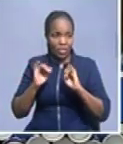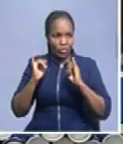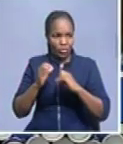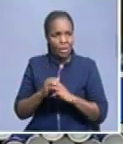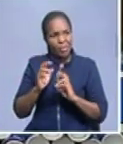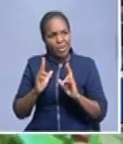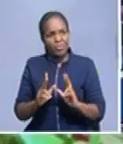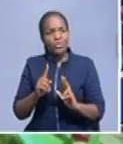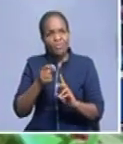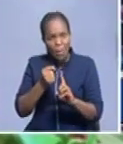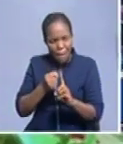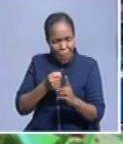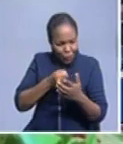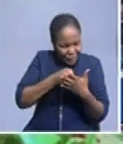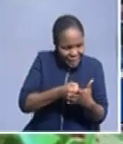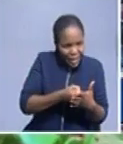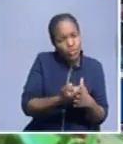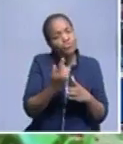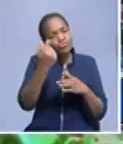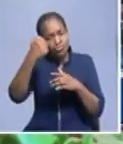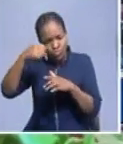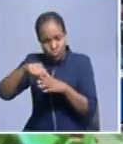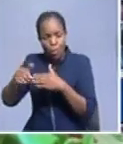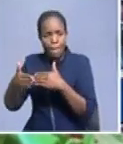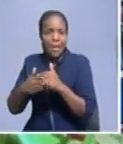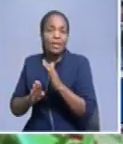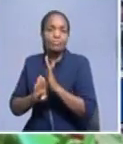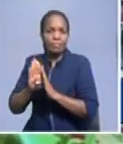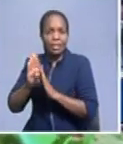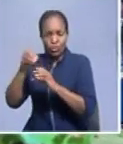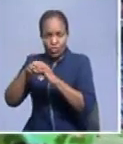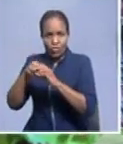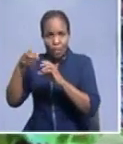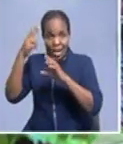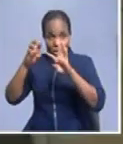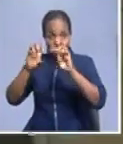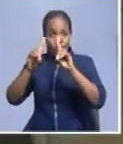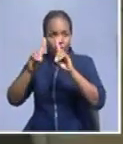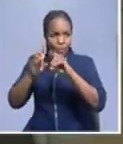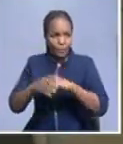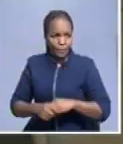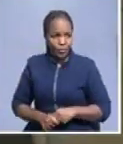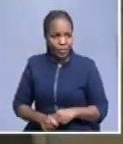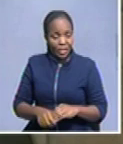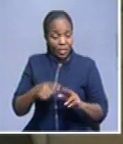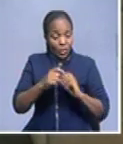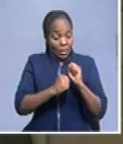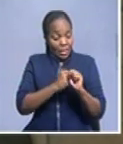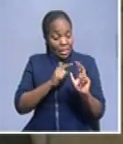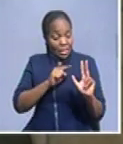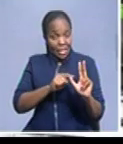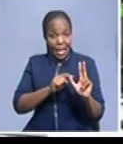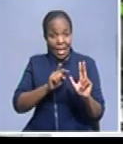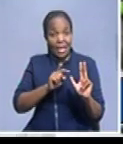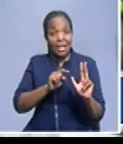possible to bounce back and get into such institutions and push on towards your dream career. 25-year-old Hosea